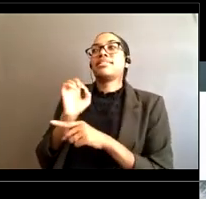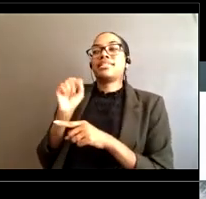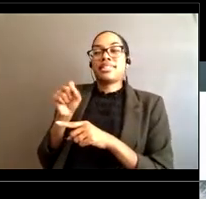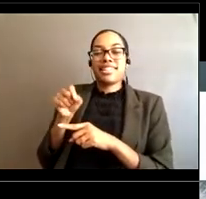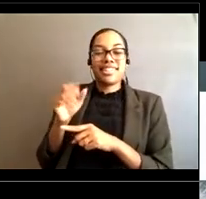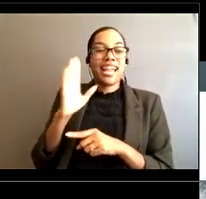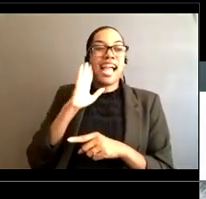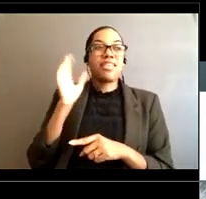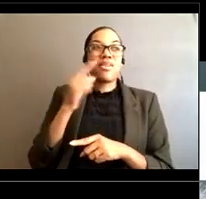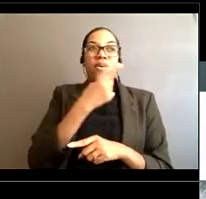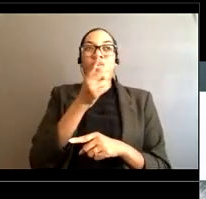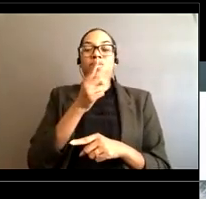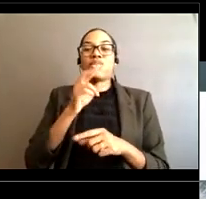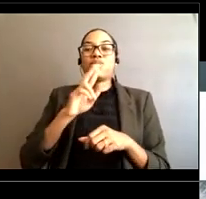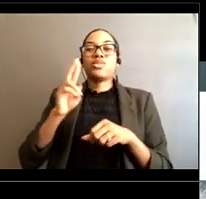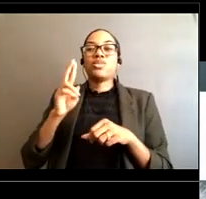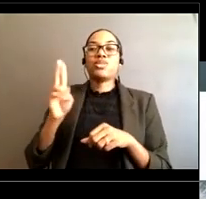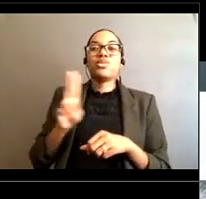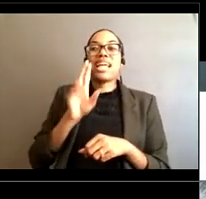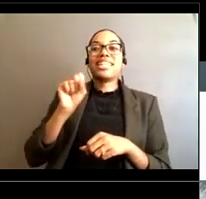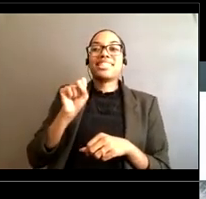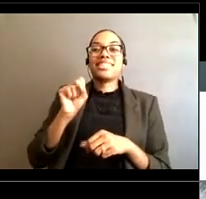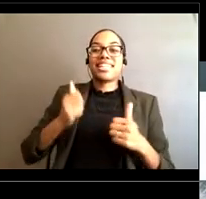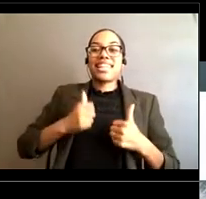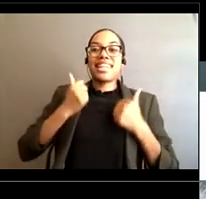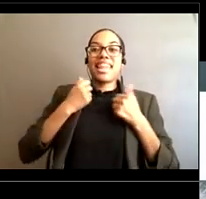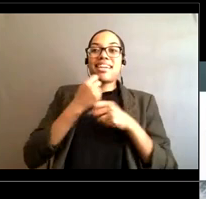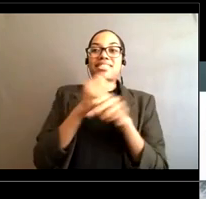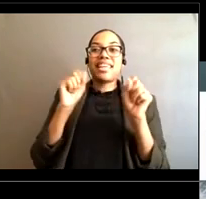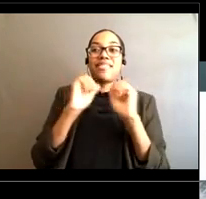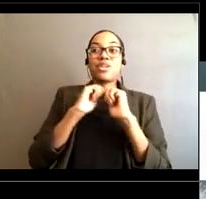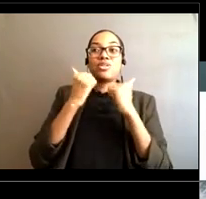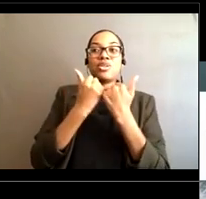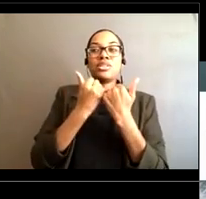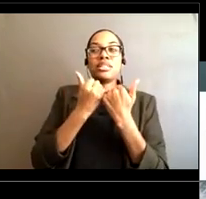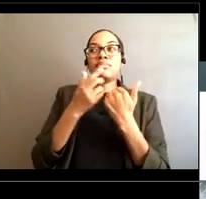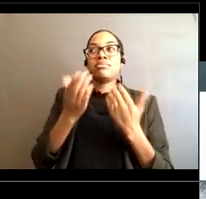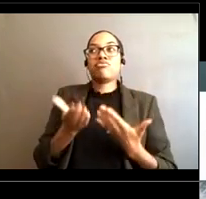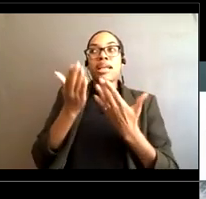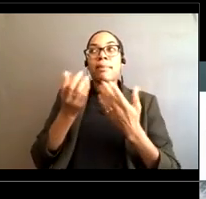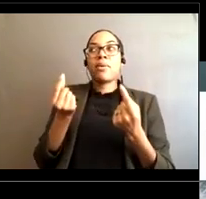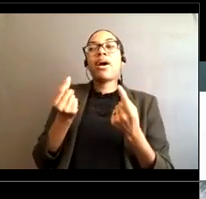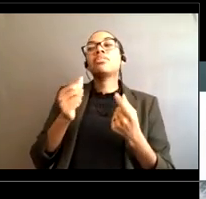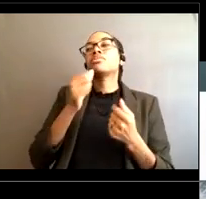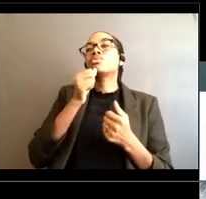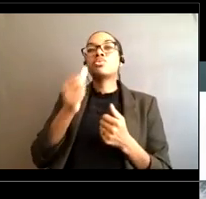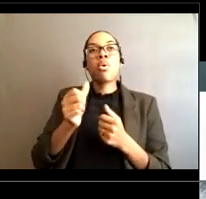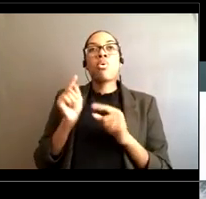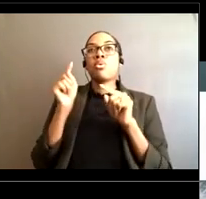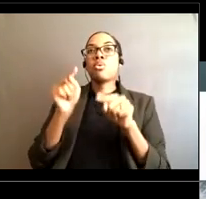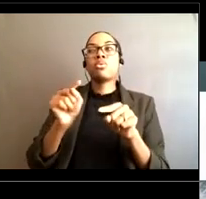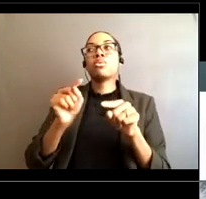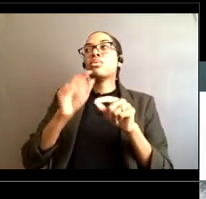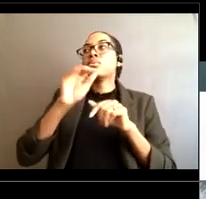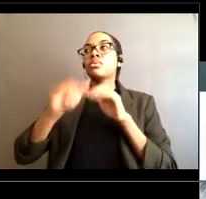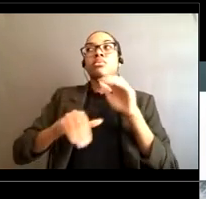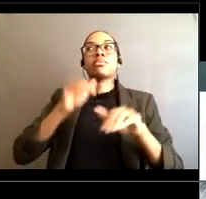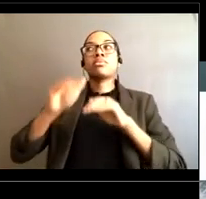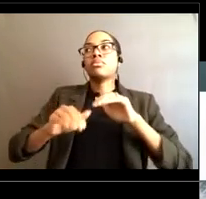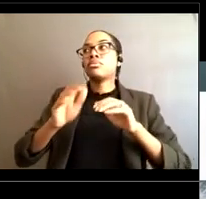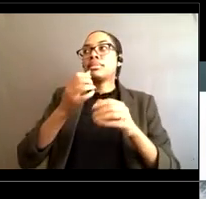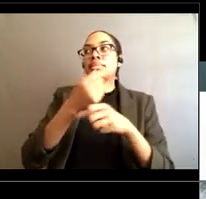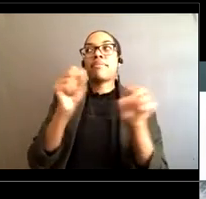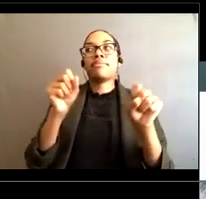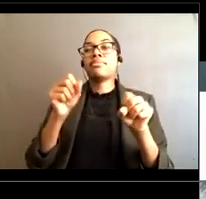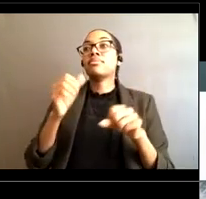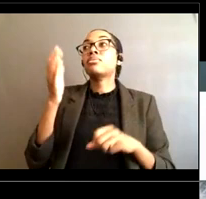states life savings association You know they're recommending don't go on the water to help someone unless you have flotation All you're going